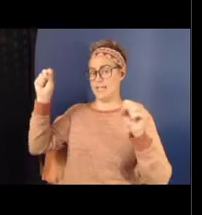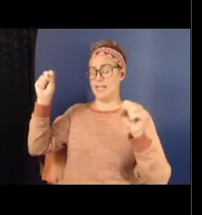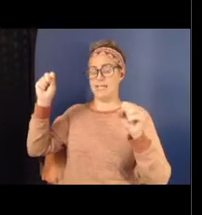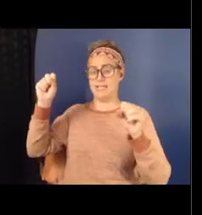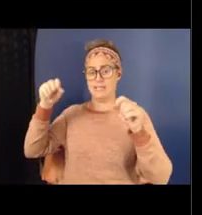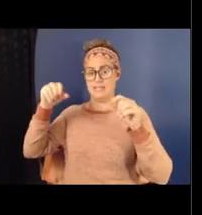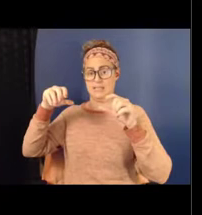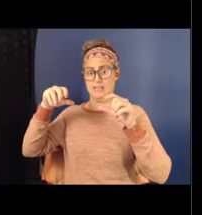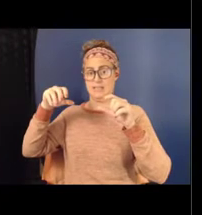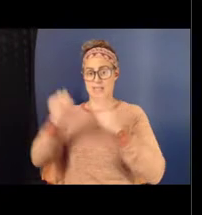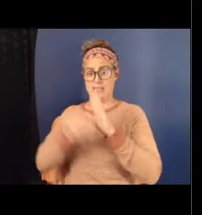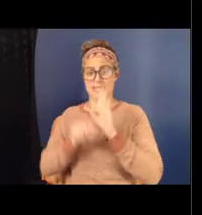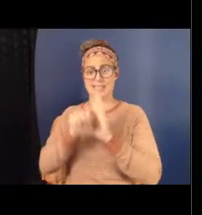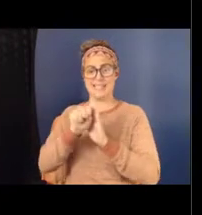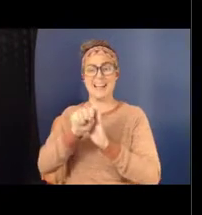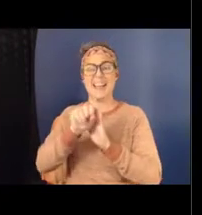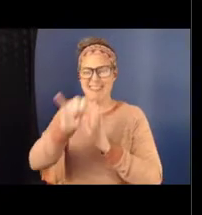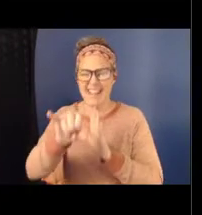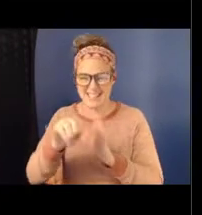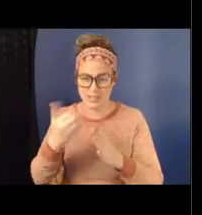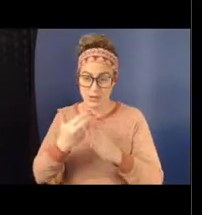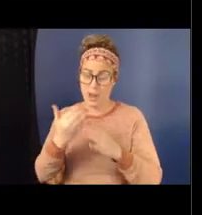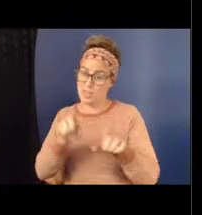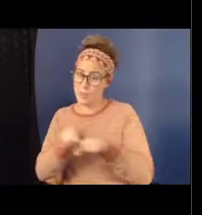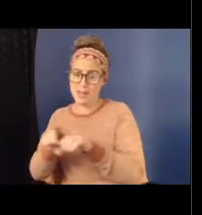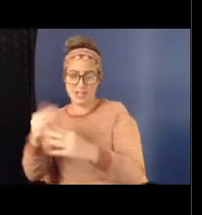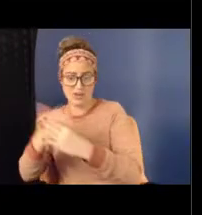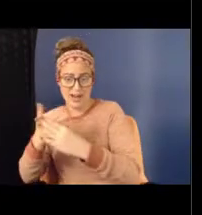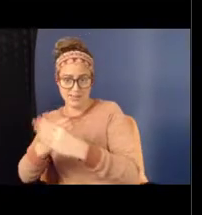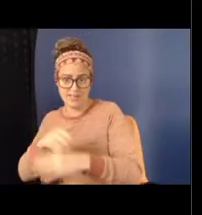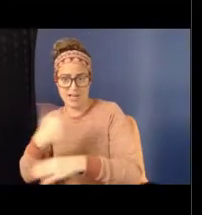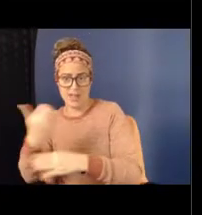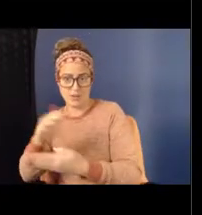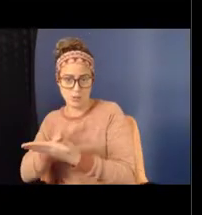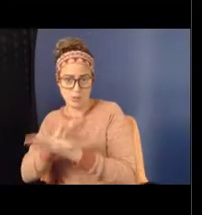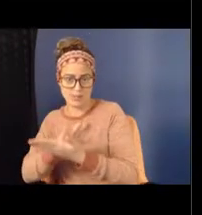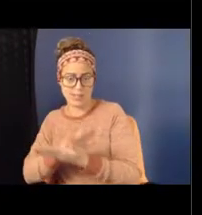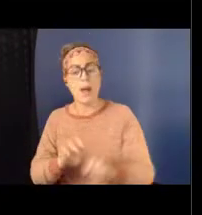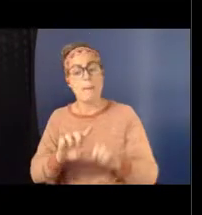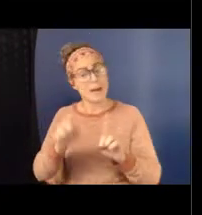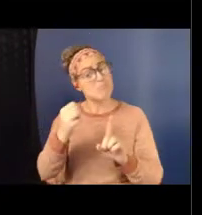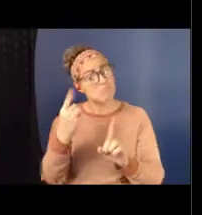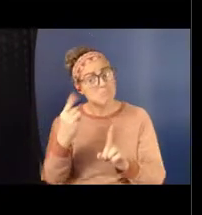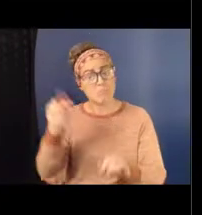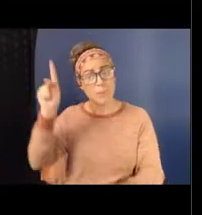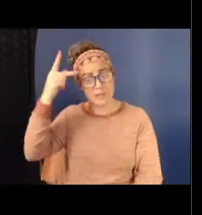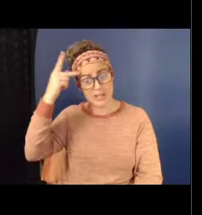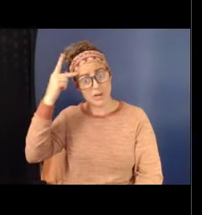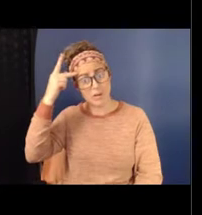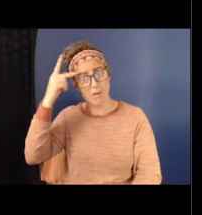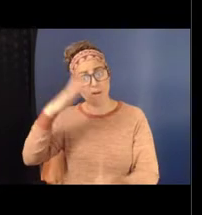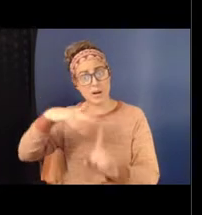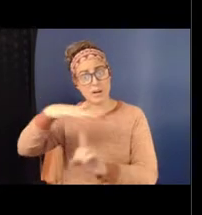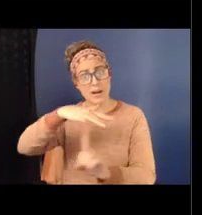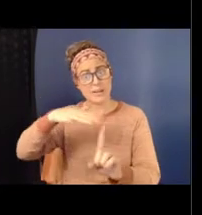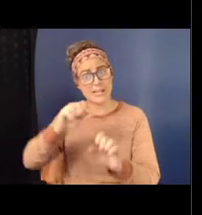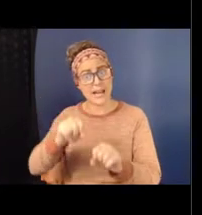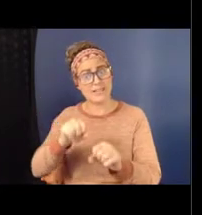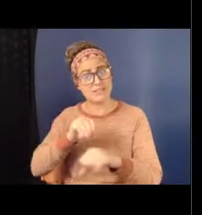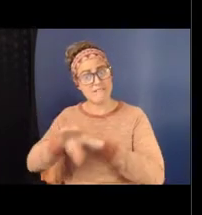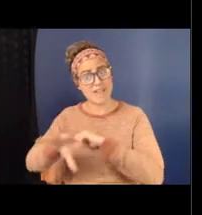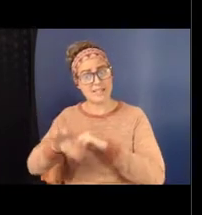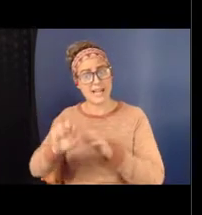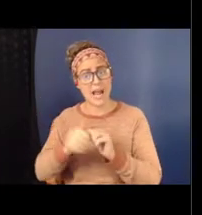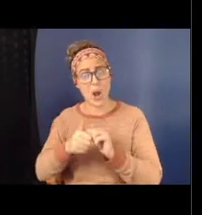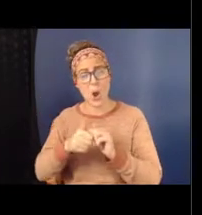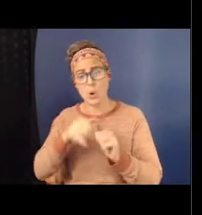And that's another topic. But certainly, you know, the political climate contributes to the ways in which kids interact around gender